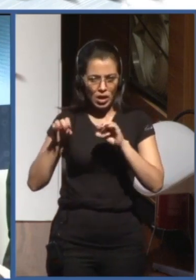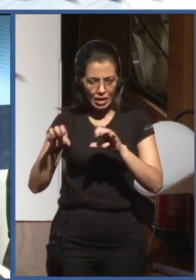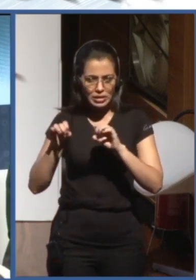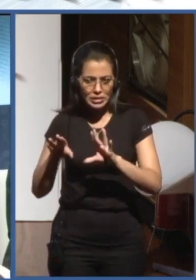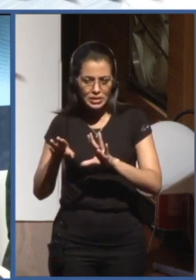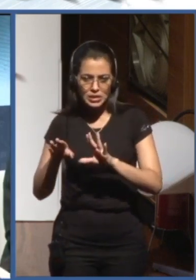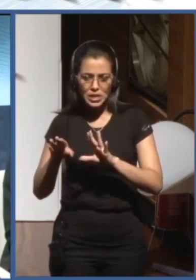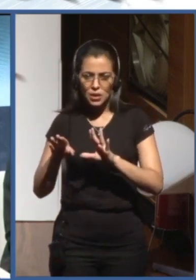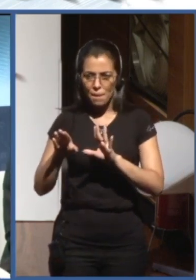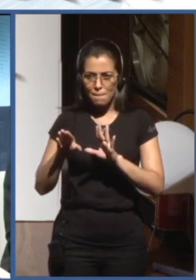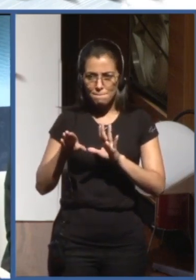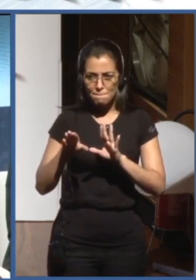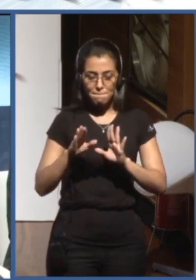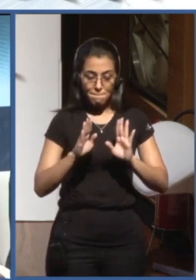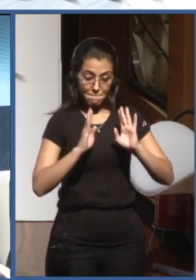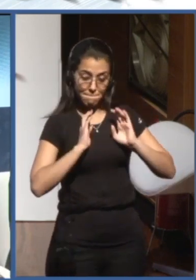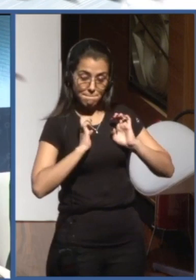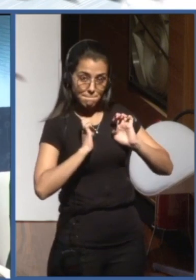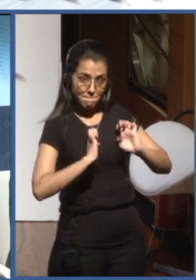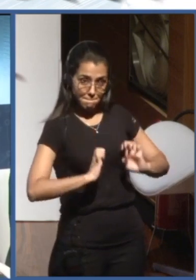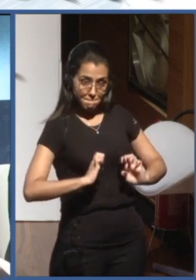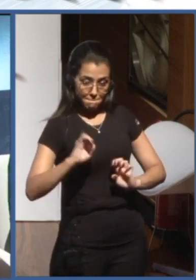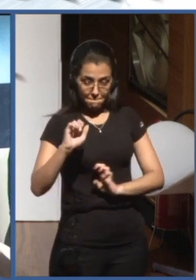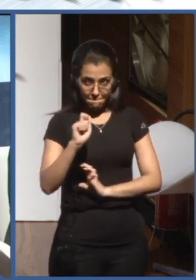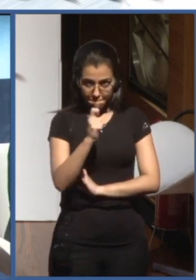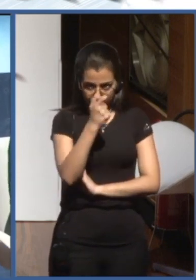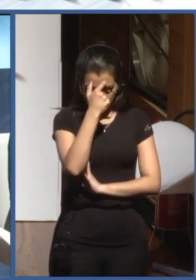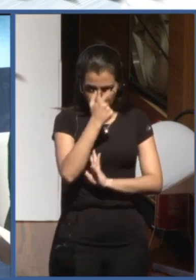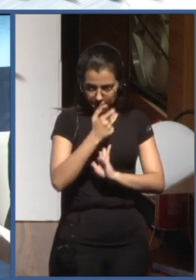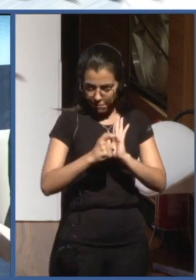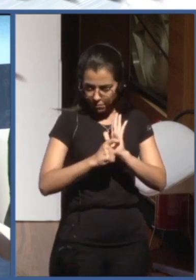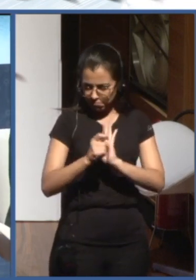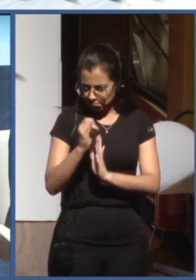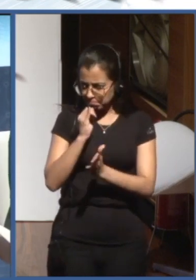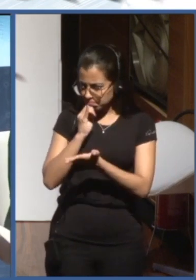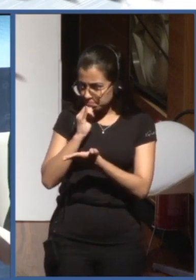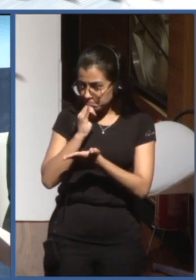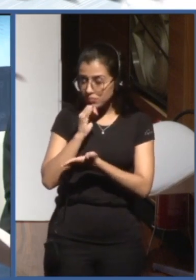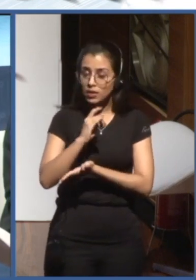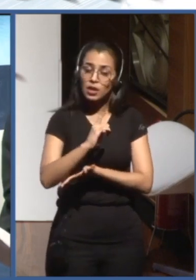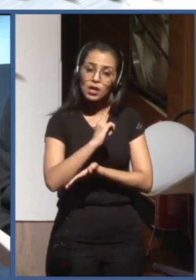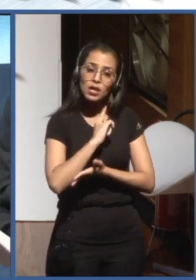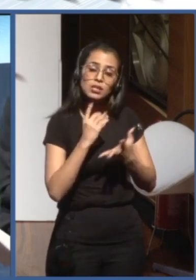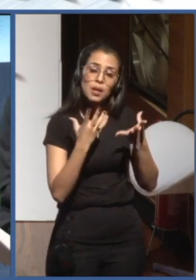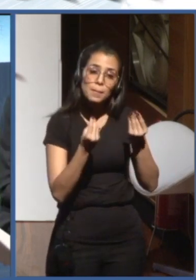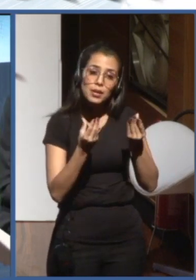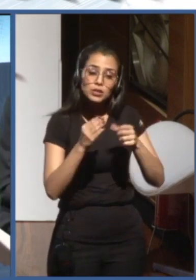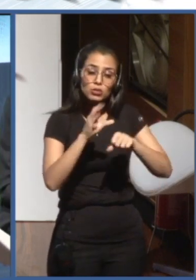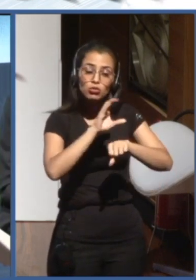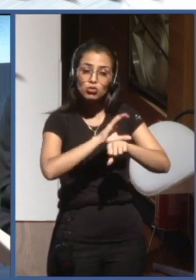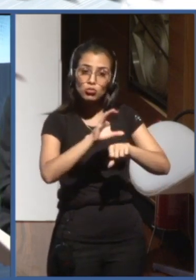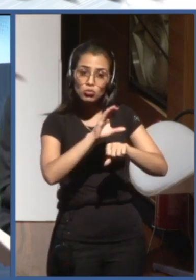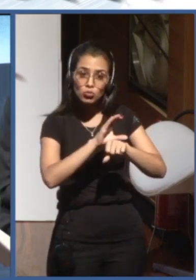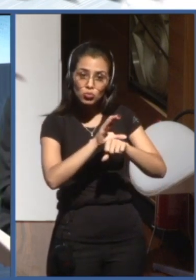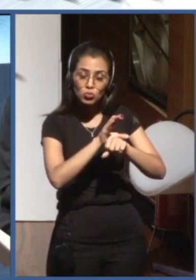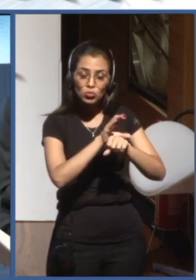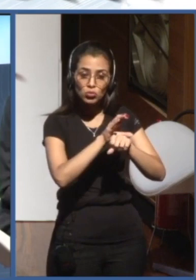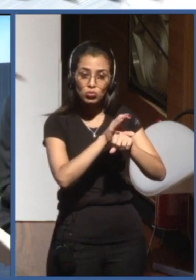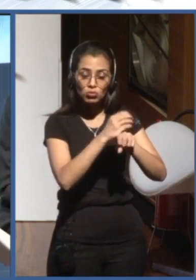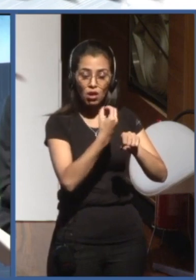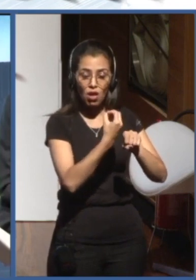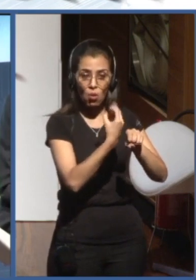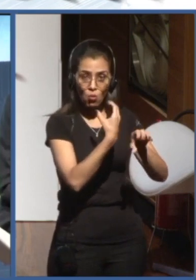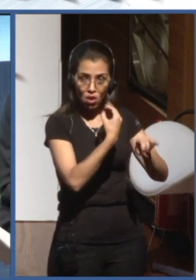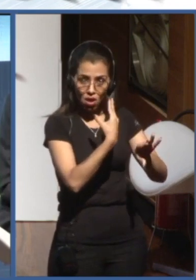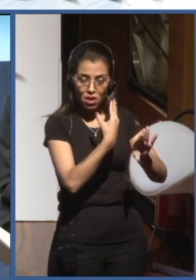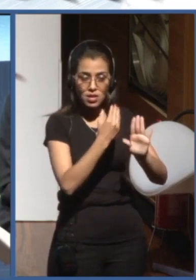the AI ethics and governance landscape so right now you have a lot of online courses already on AI ethics but it's true you don't really have any available resources